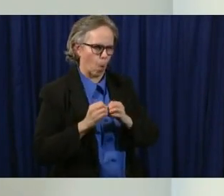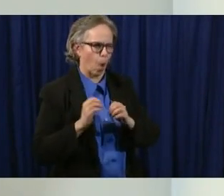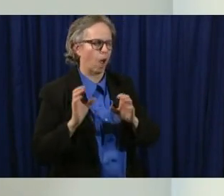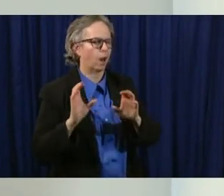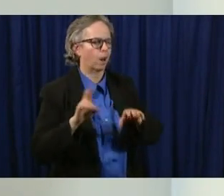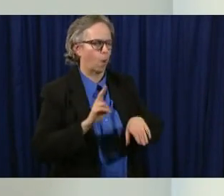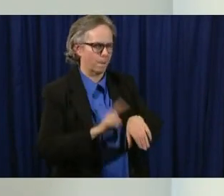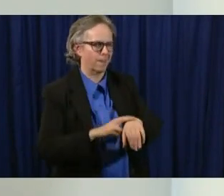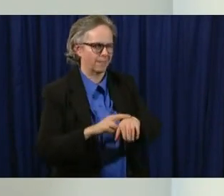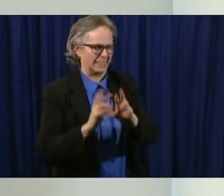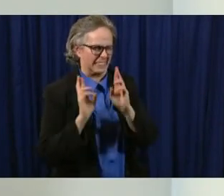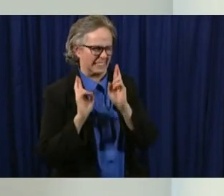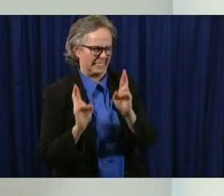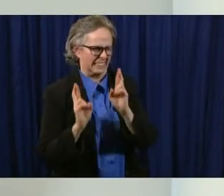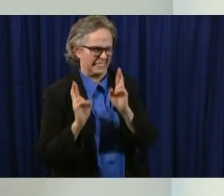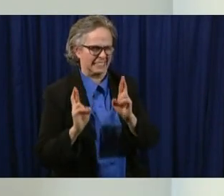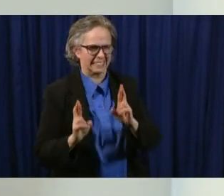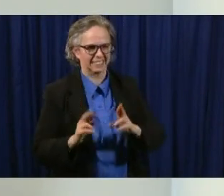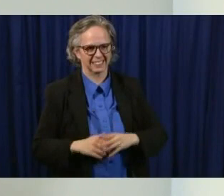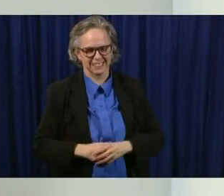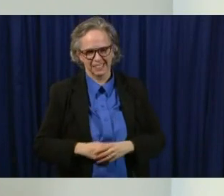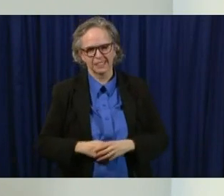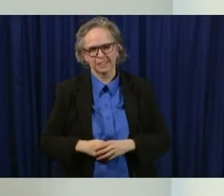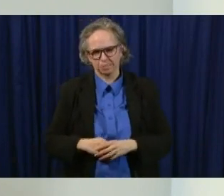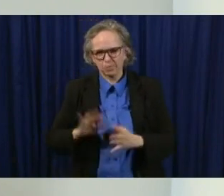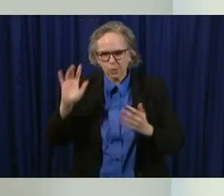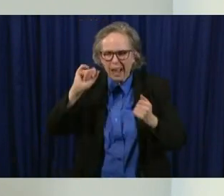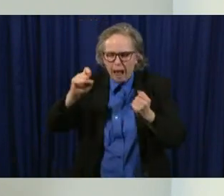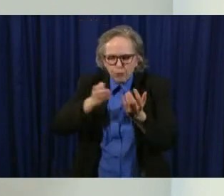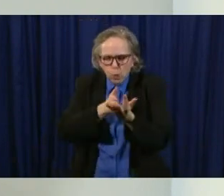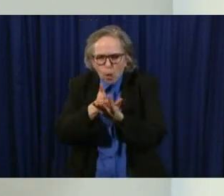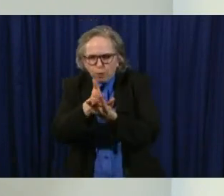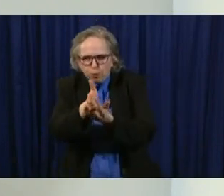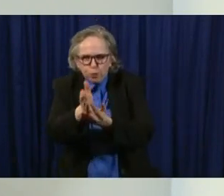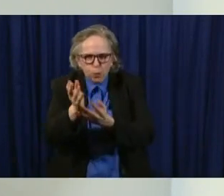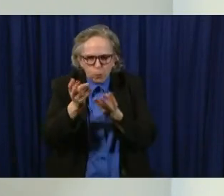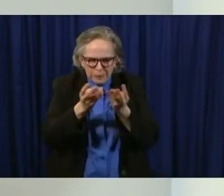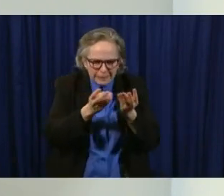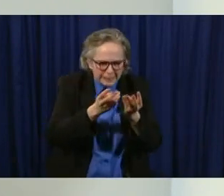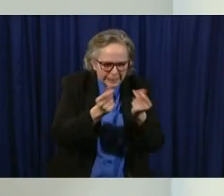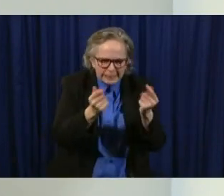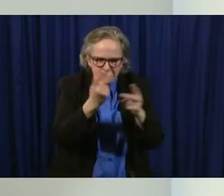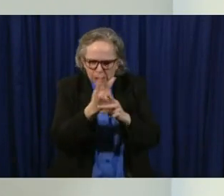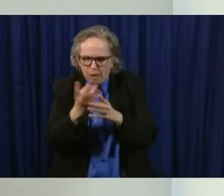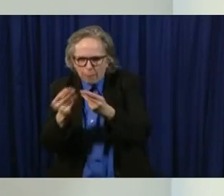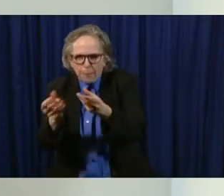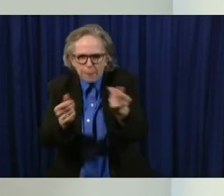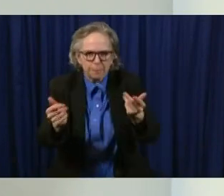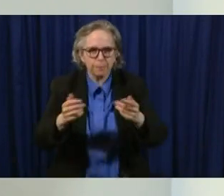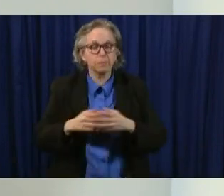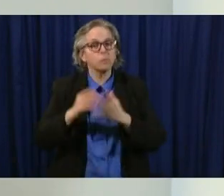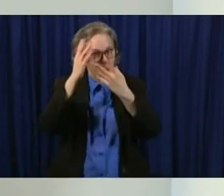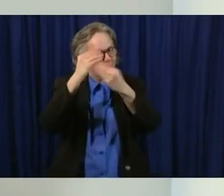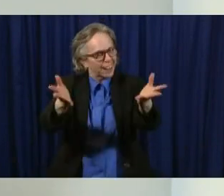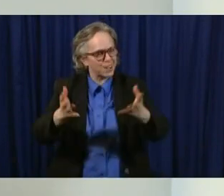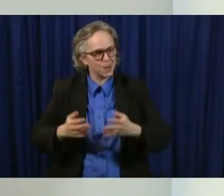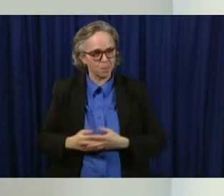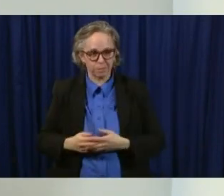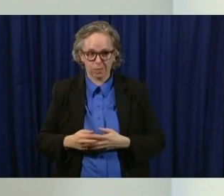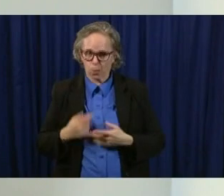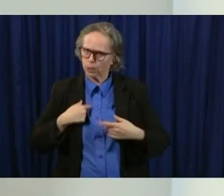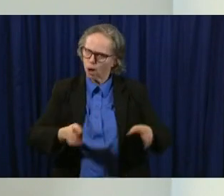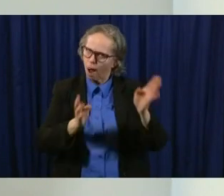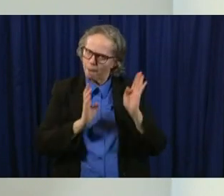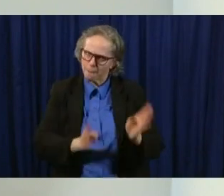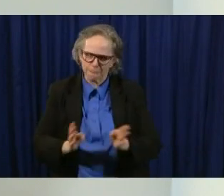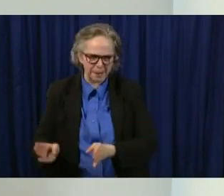as we work through this uh and and so we're we want you to know that we're we're preparing for this that we're hard at